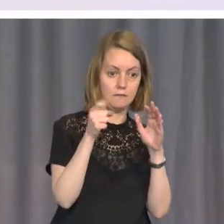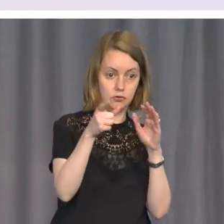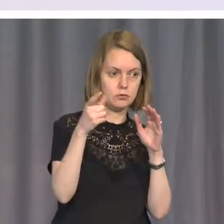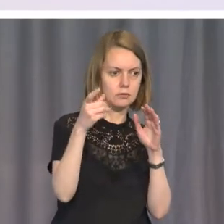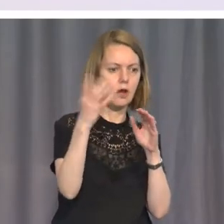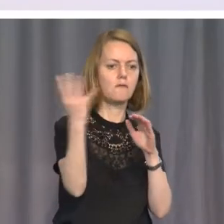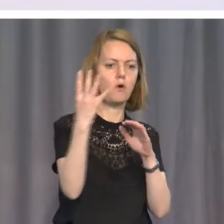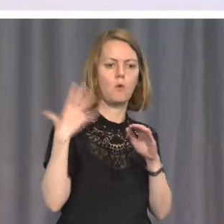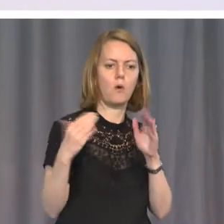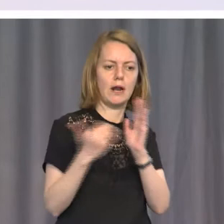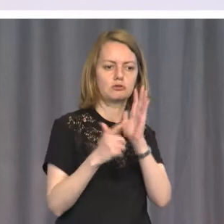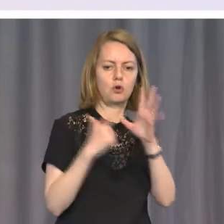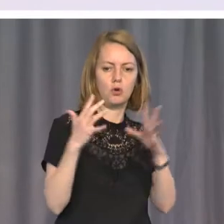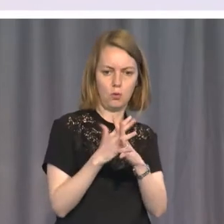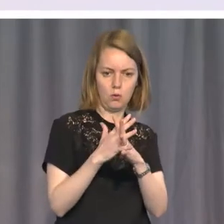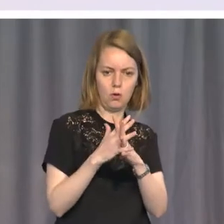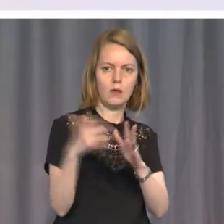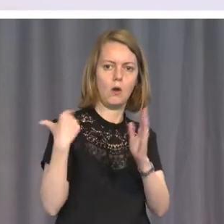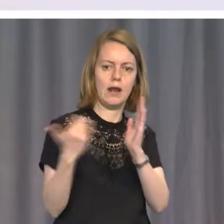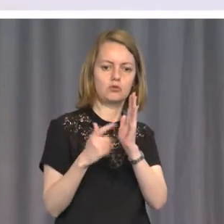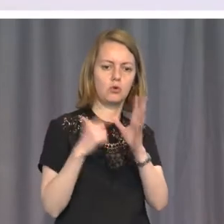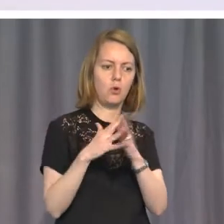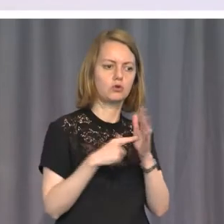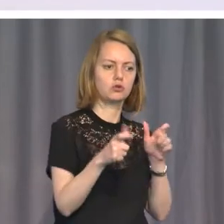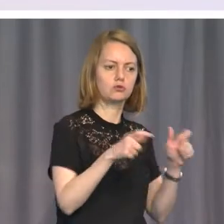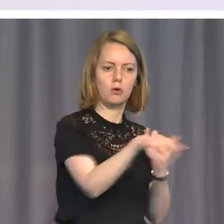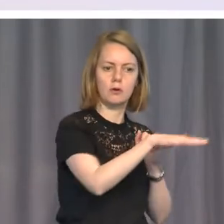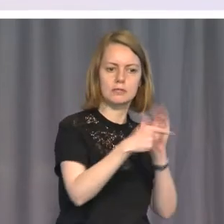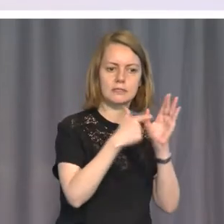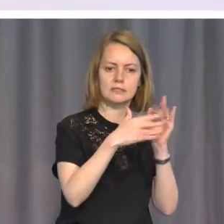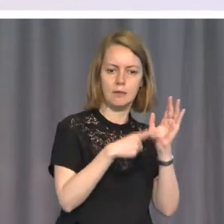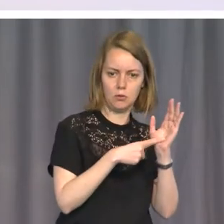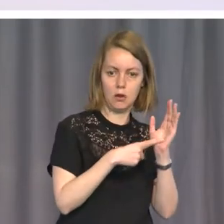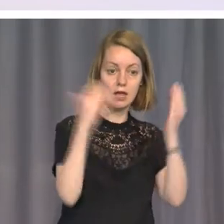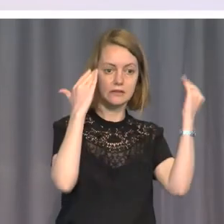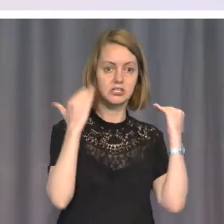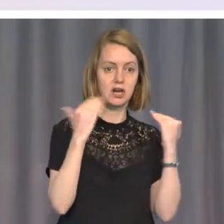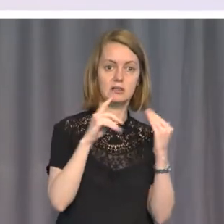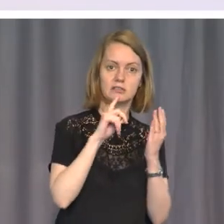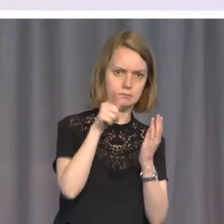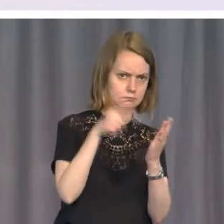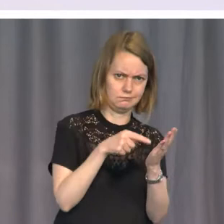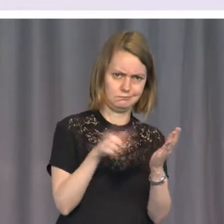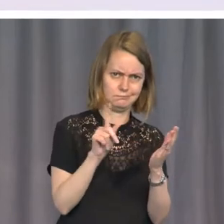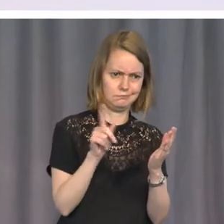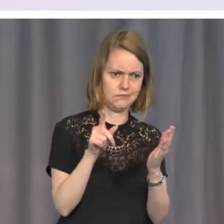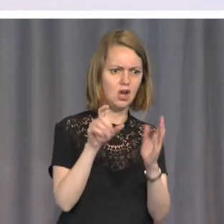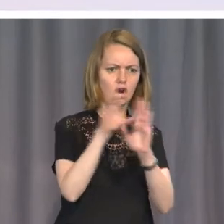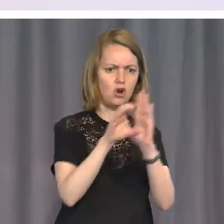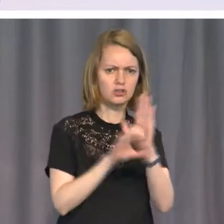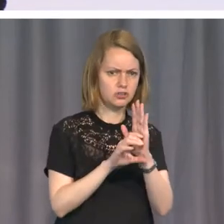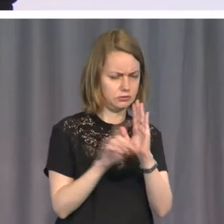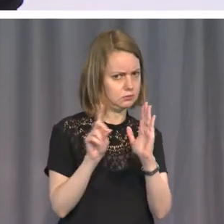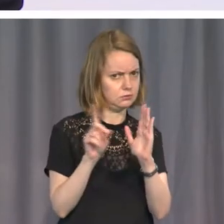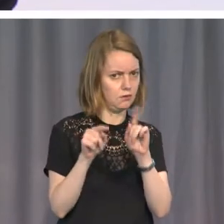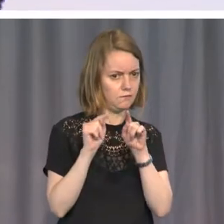control over the Tamil province was unconstitutional. So what did they do? They impeached her.